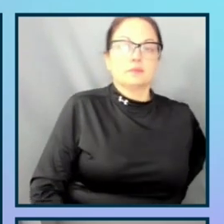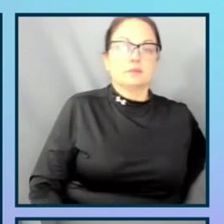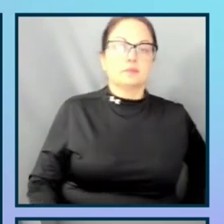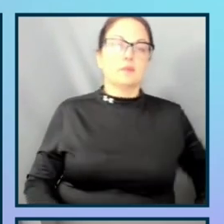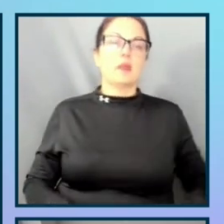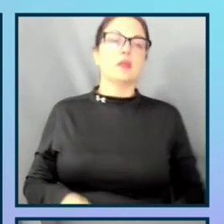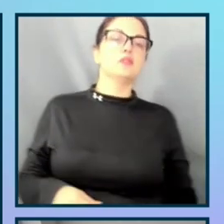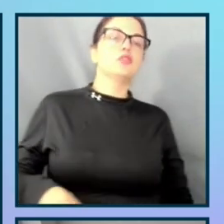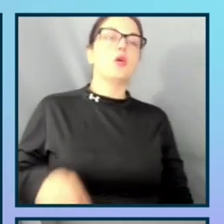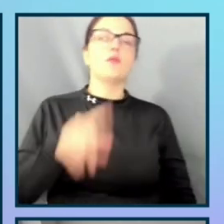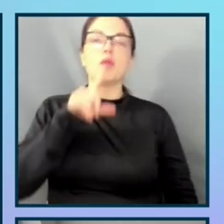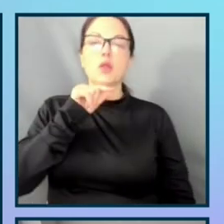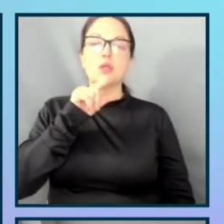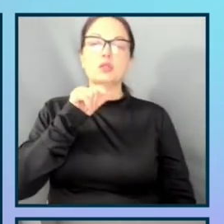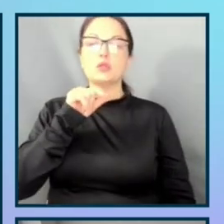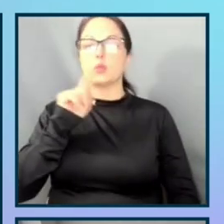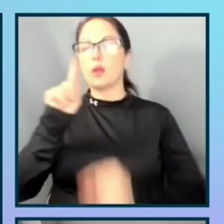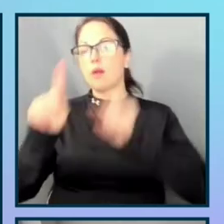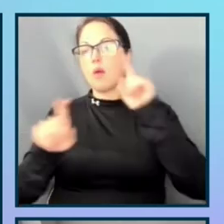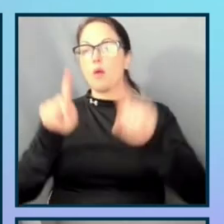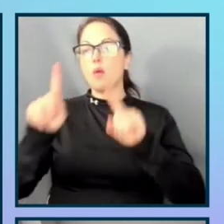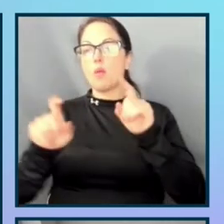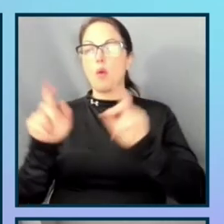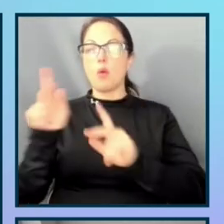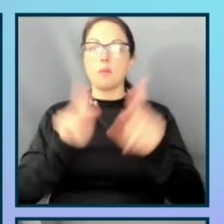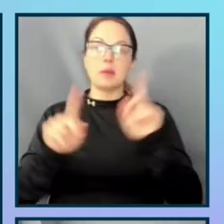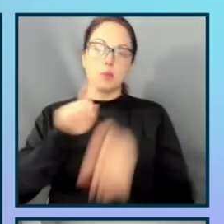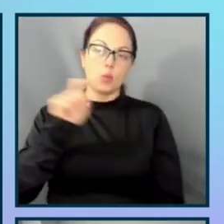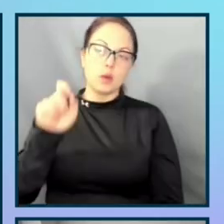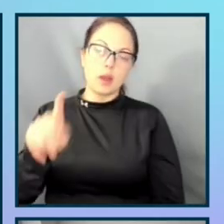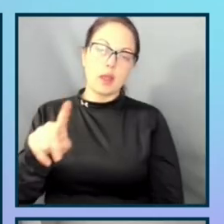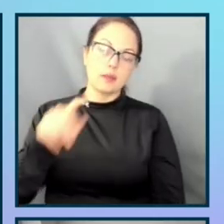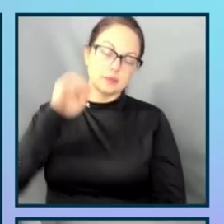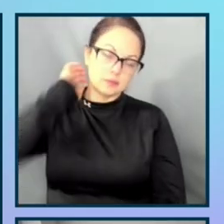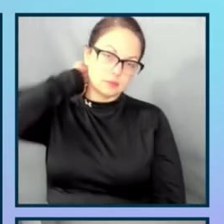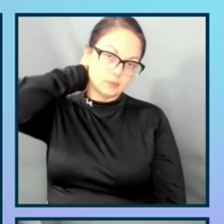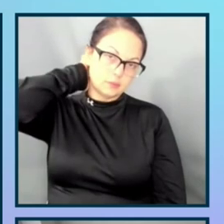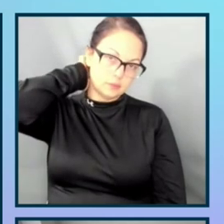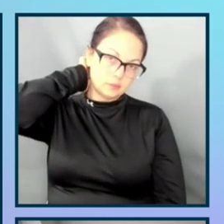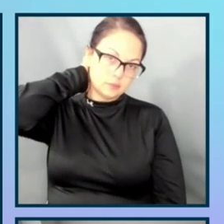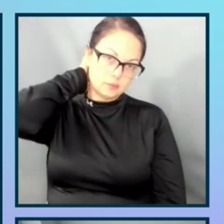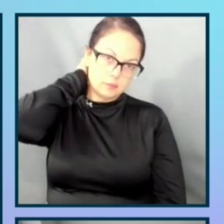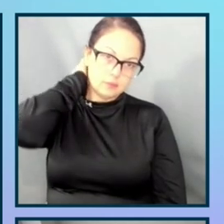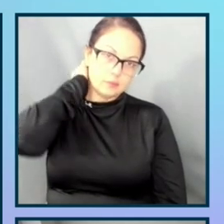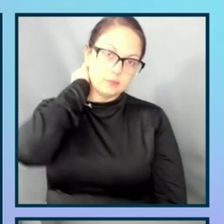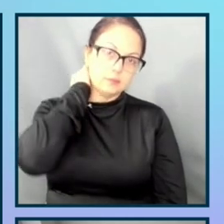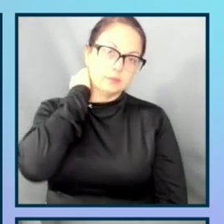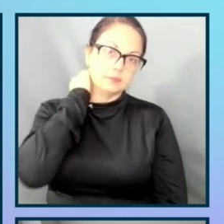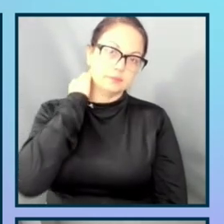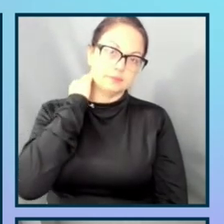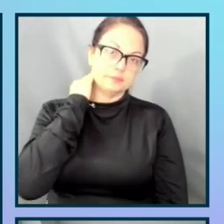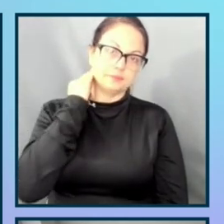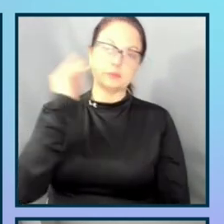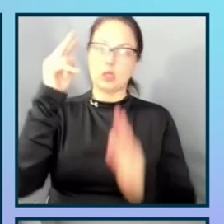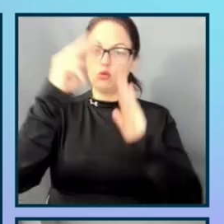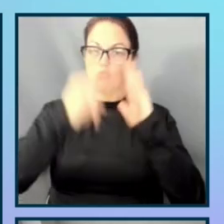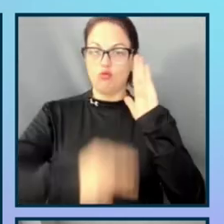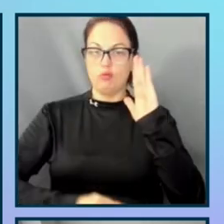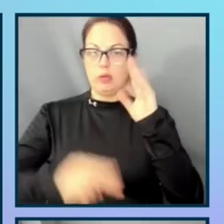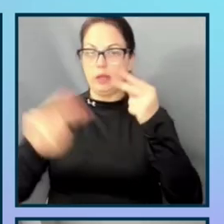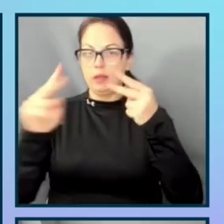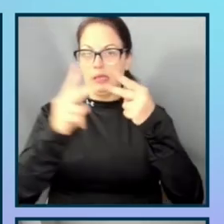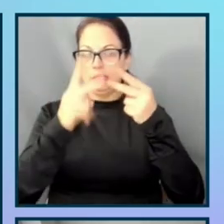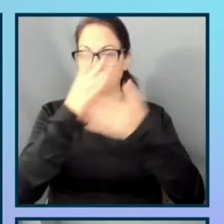Aaron Chu of Fast Company, people were asked this question. If you are a disabled person are in the roles